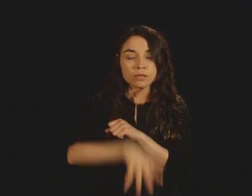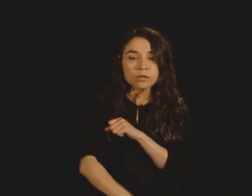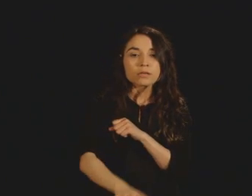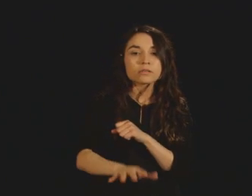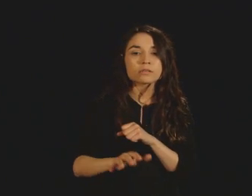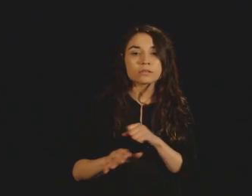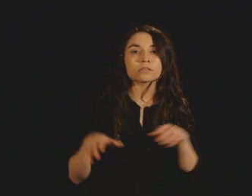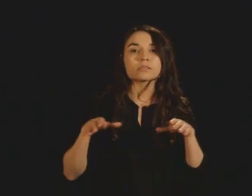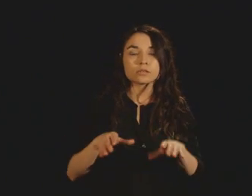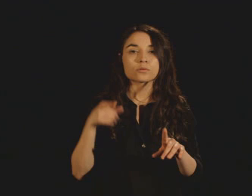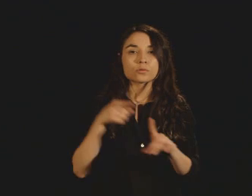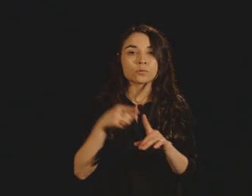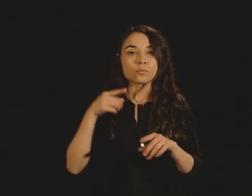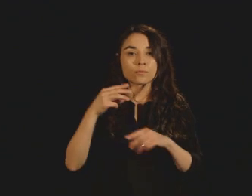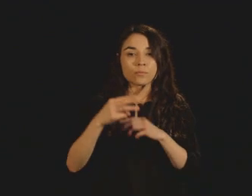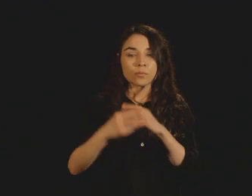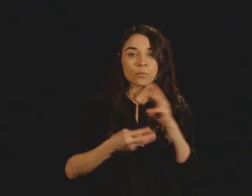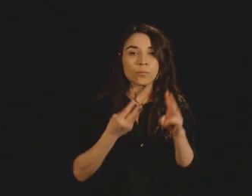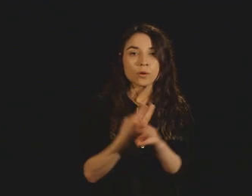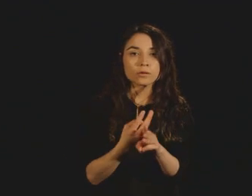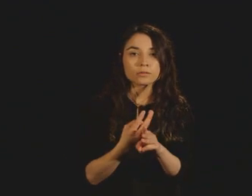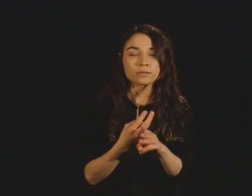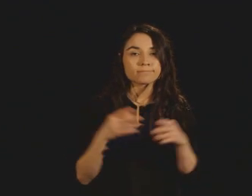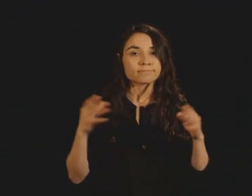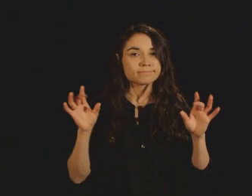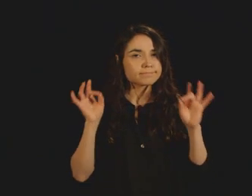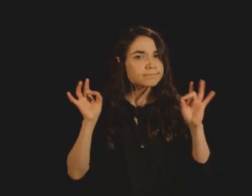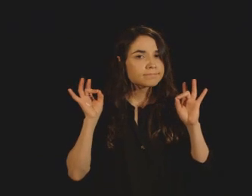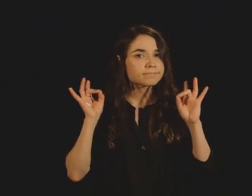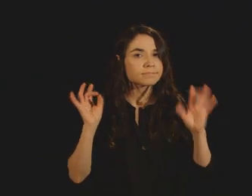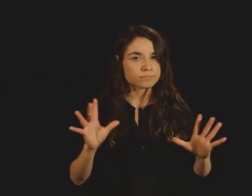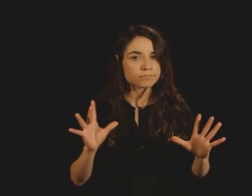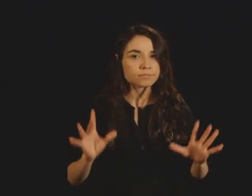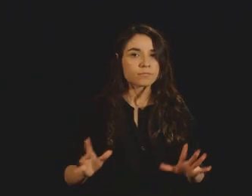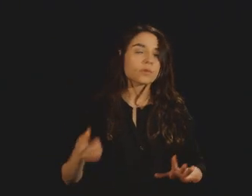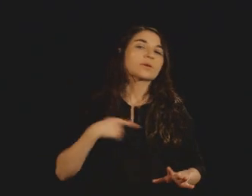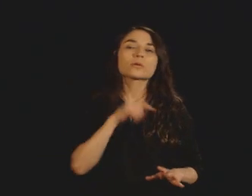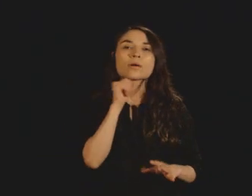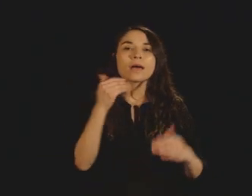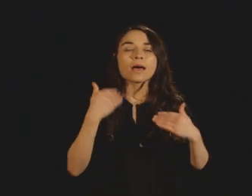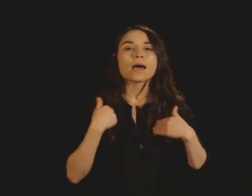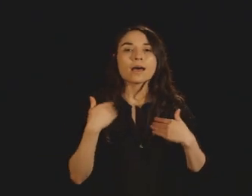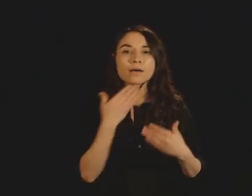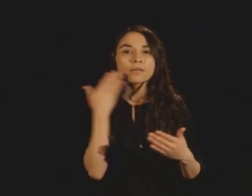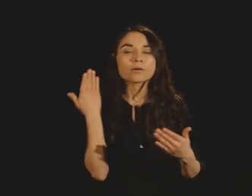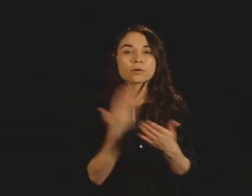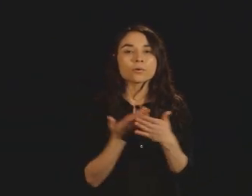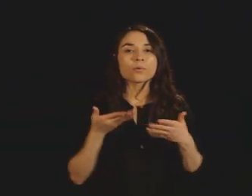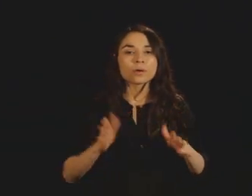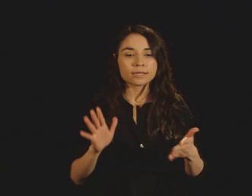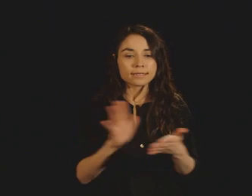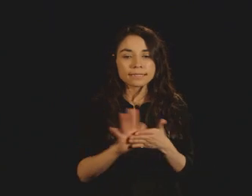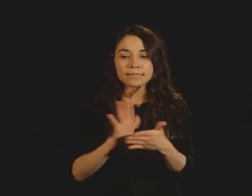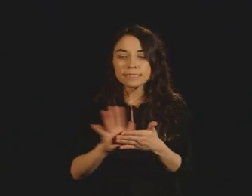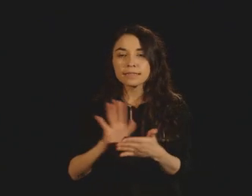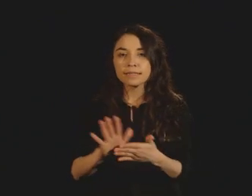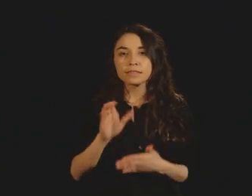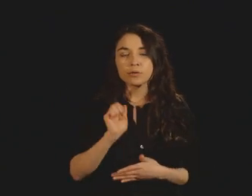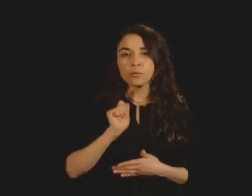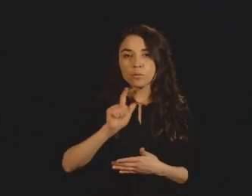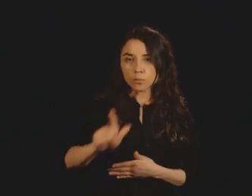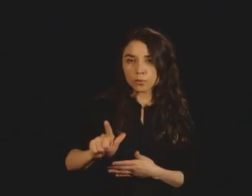and we don't have a good way to clean it up. In fact, one of the best ways to clean it up or the one that's used